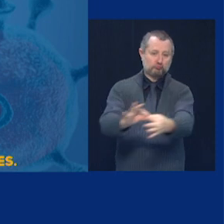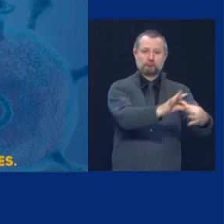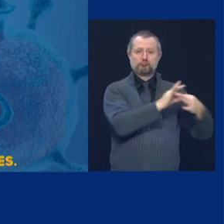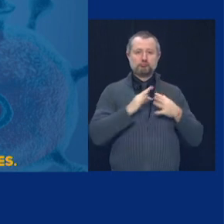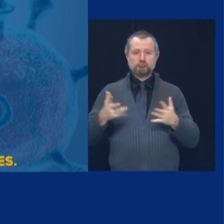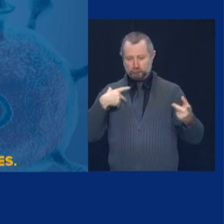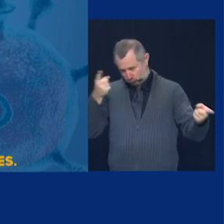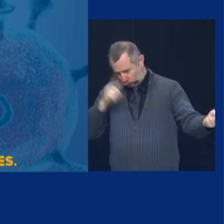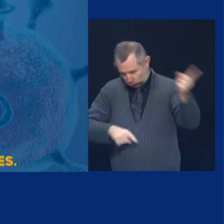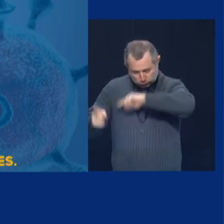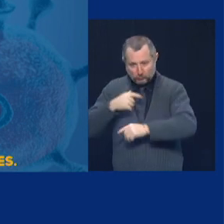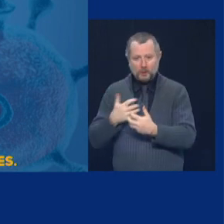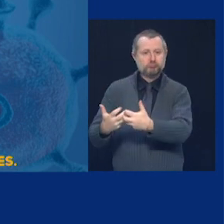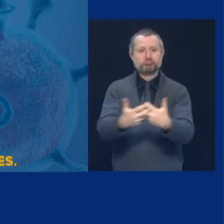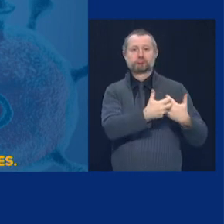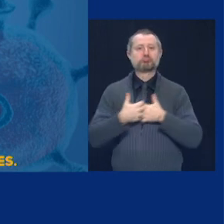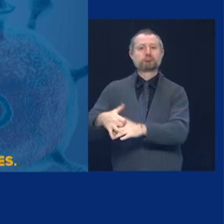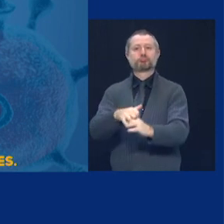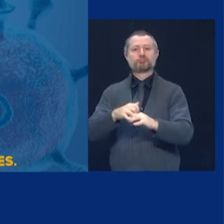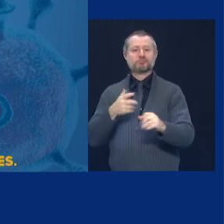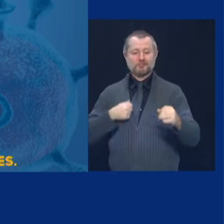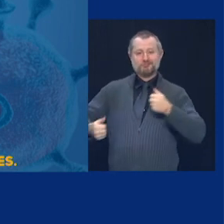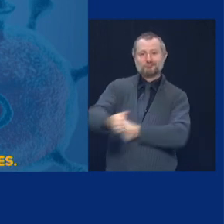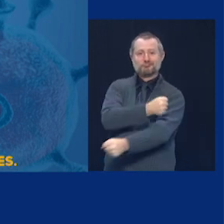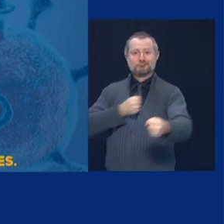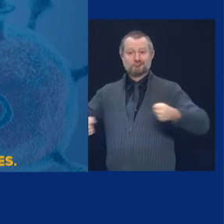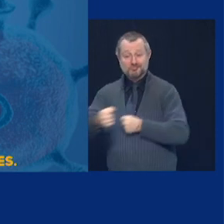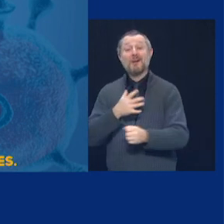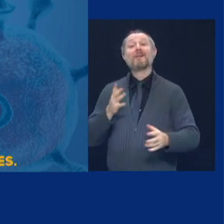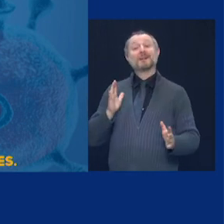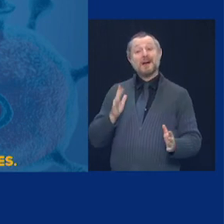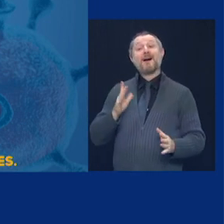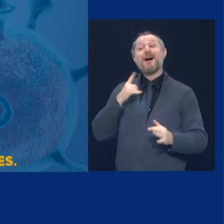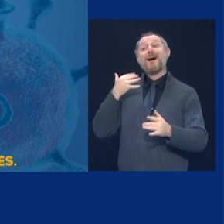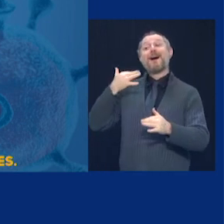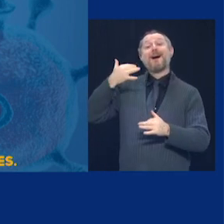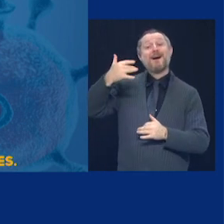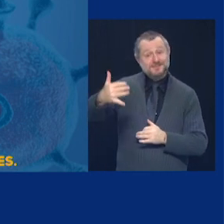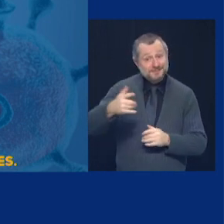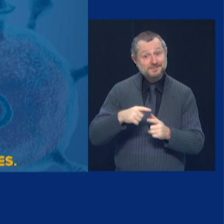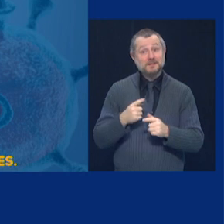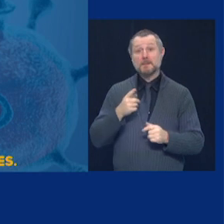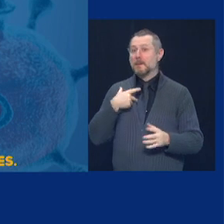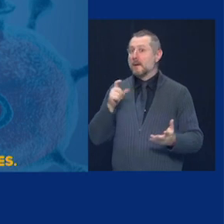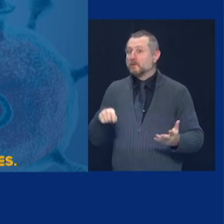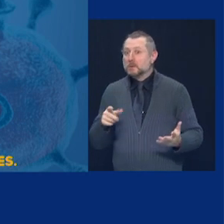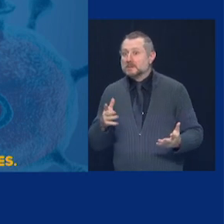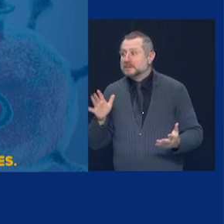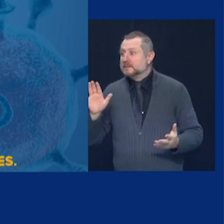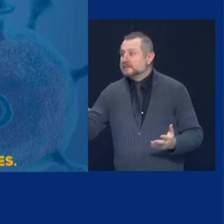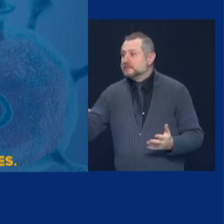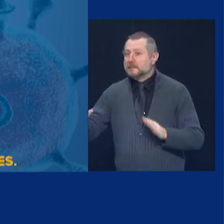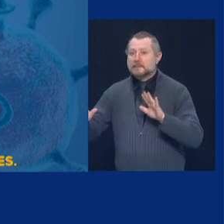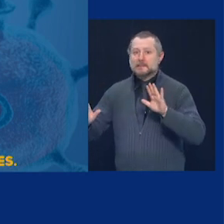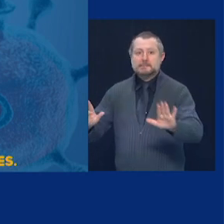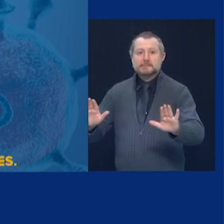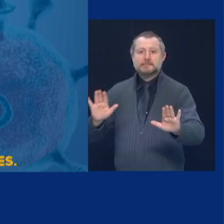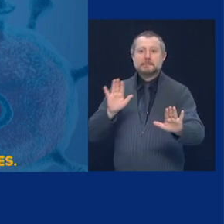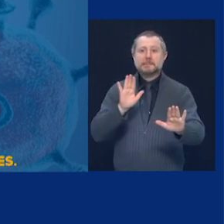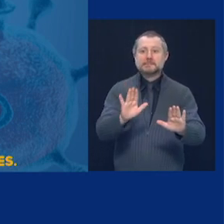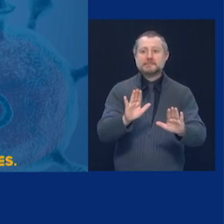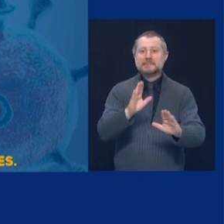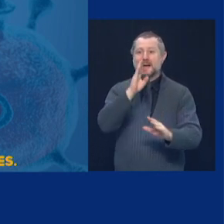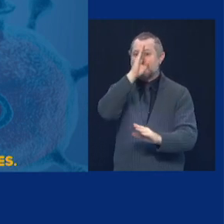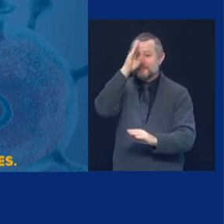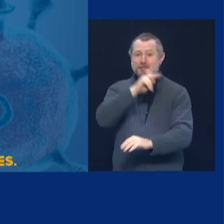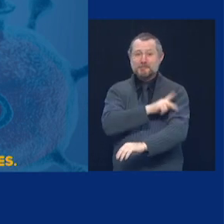system. We then may get to the point where we have to shift patients before they're admitted to hospitals to other